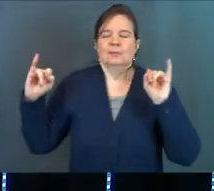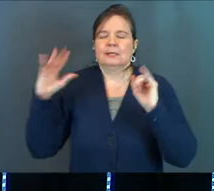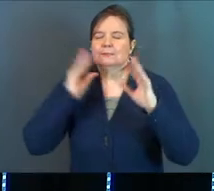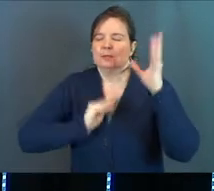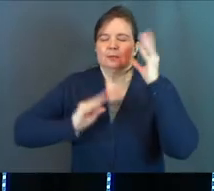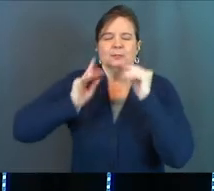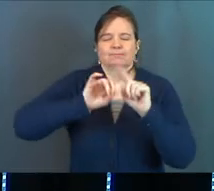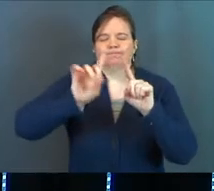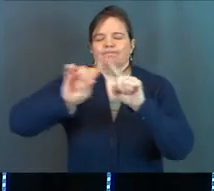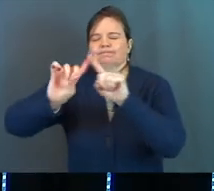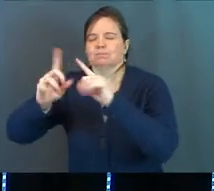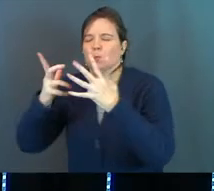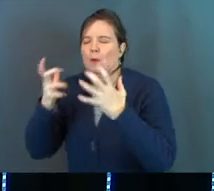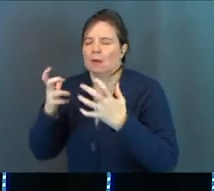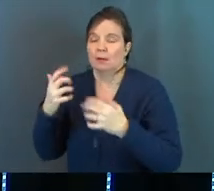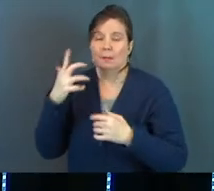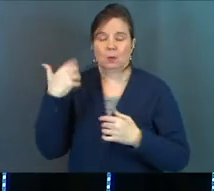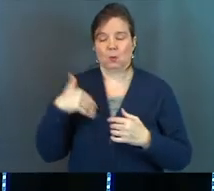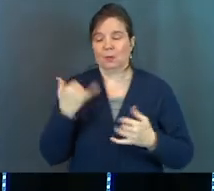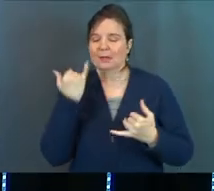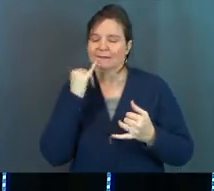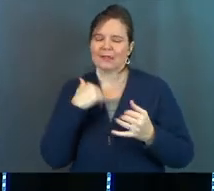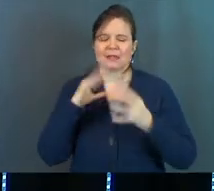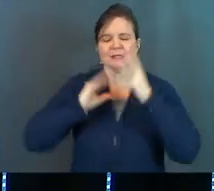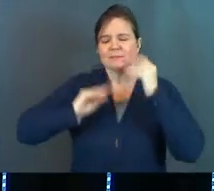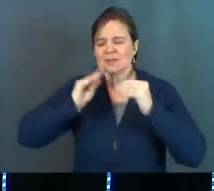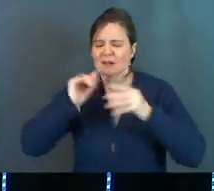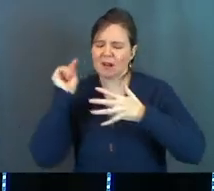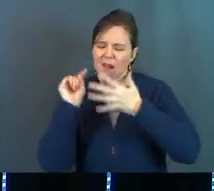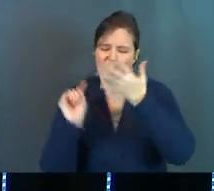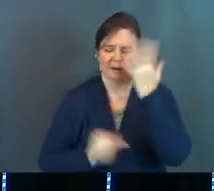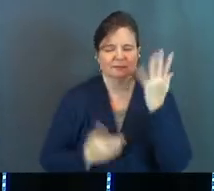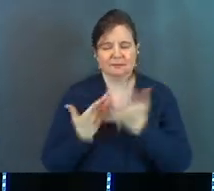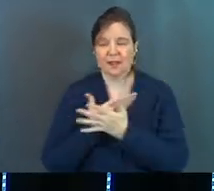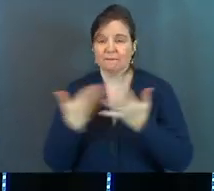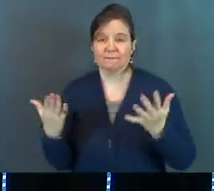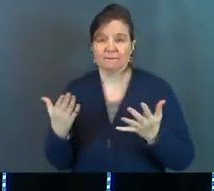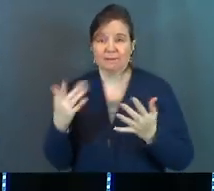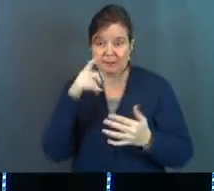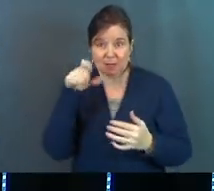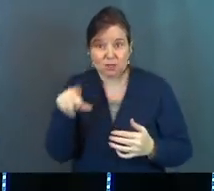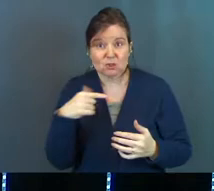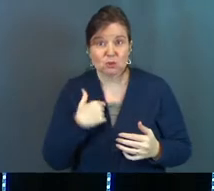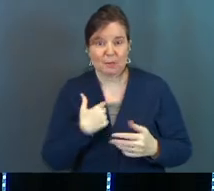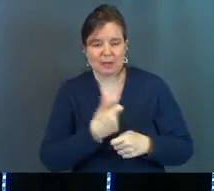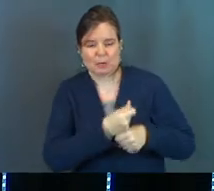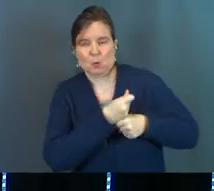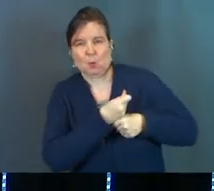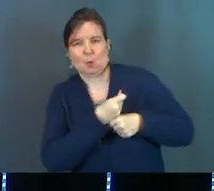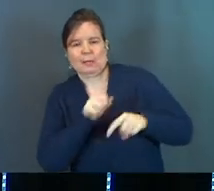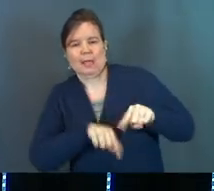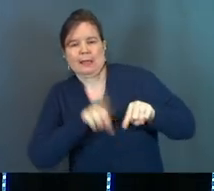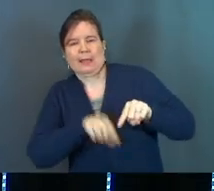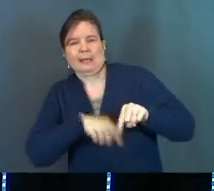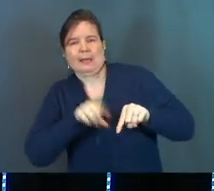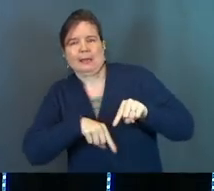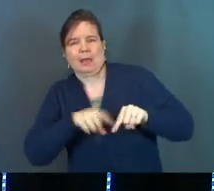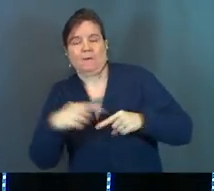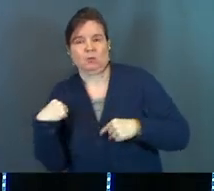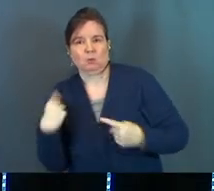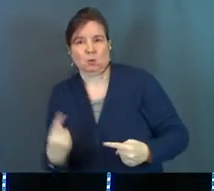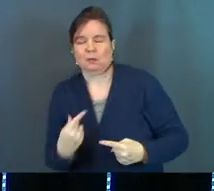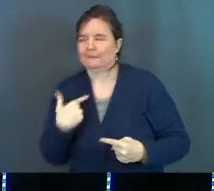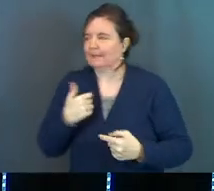experiences? Because man, if they could just experience all the stuff because you've been holding them back for so long,